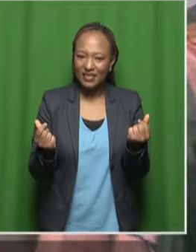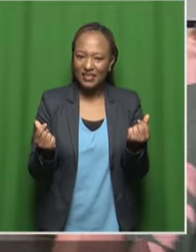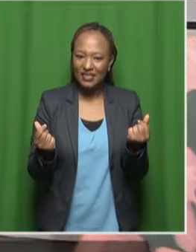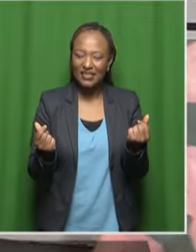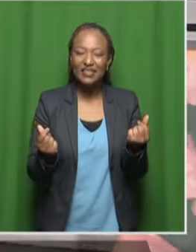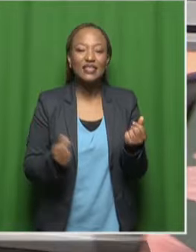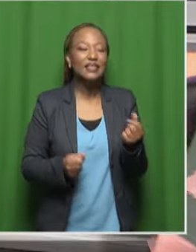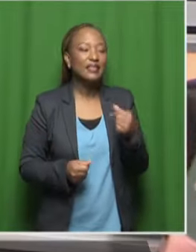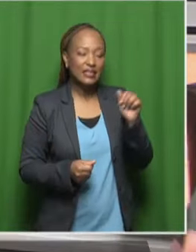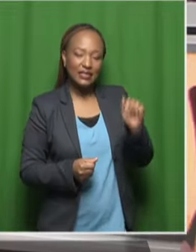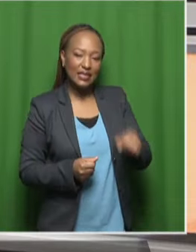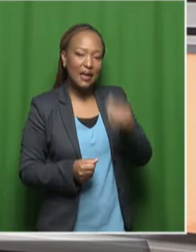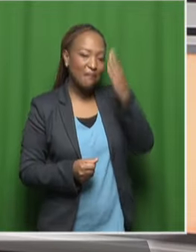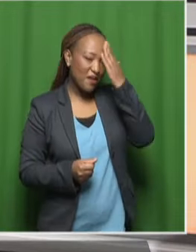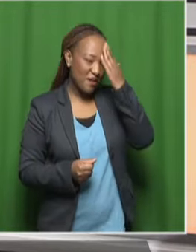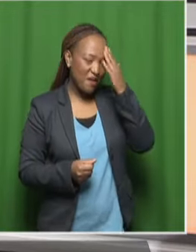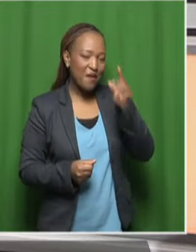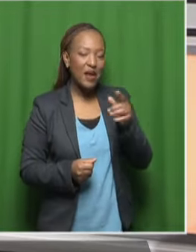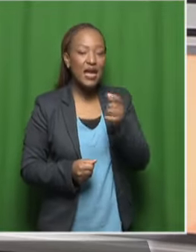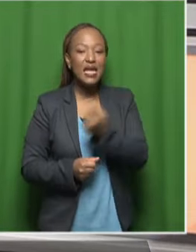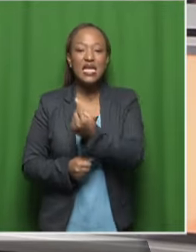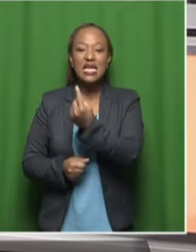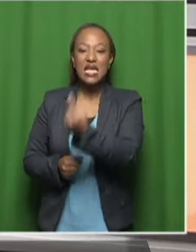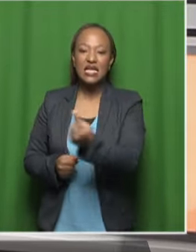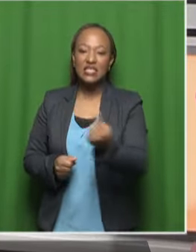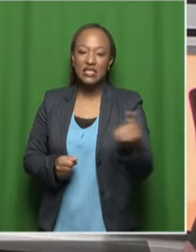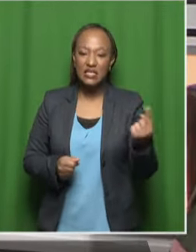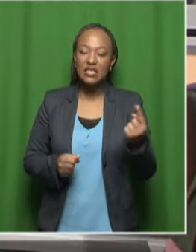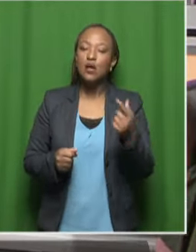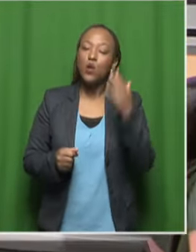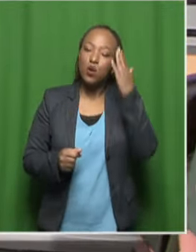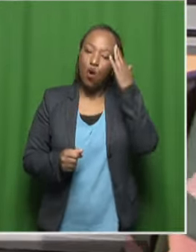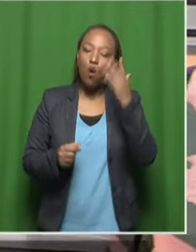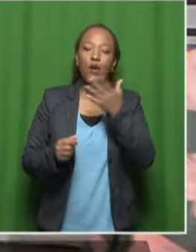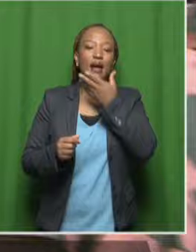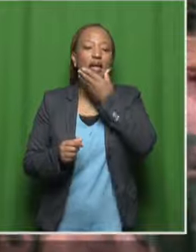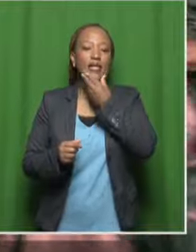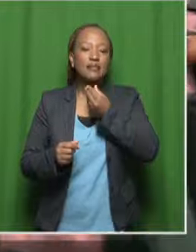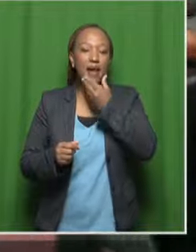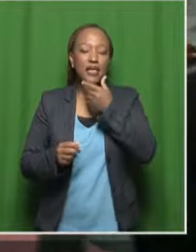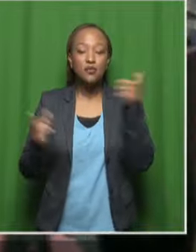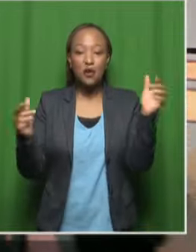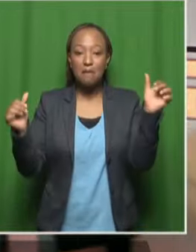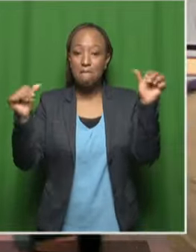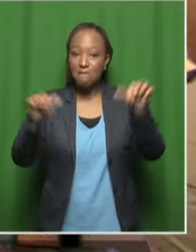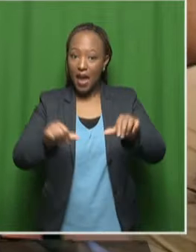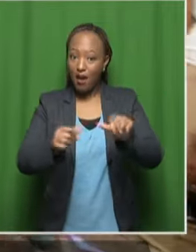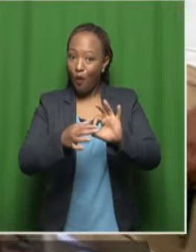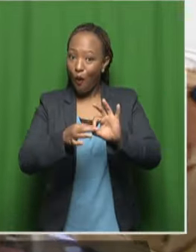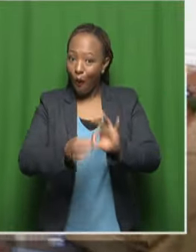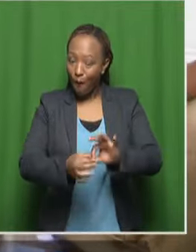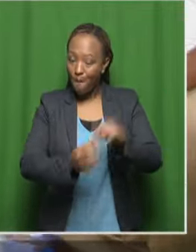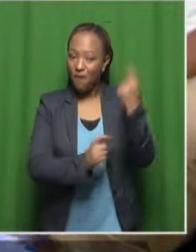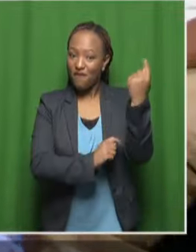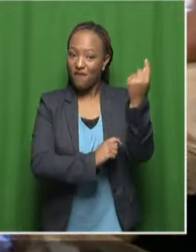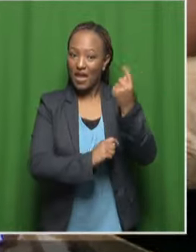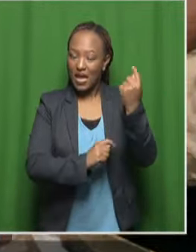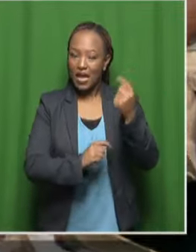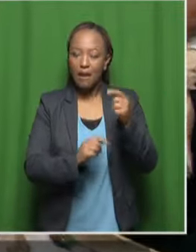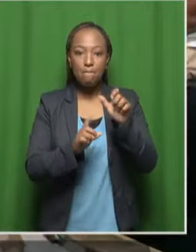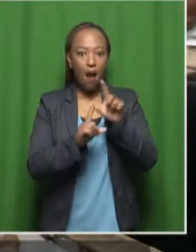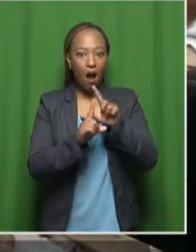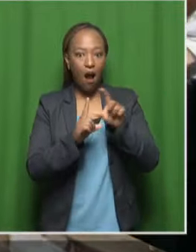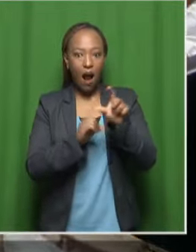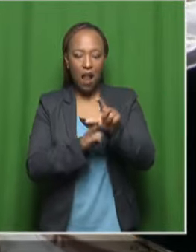one of us have a certain homecoming Christmas story. And we certainly cannot escape the culture shock in